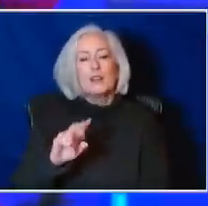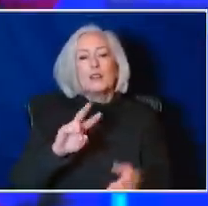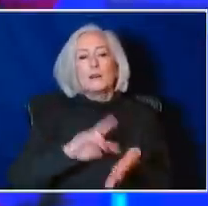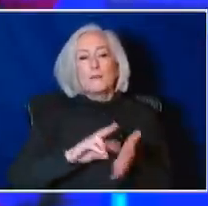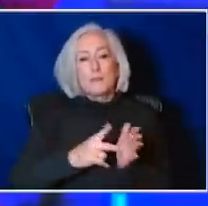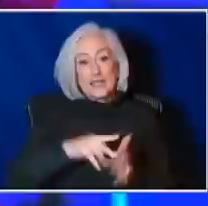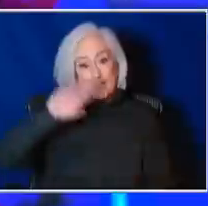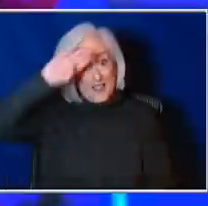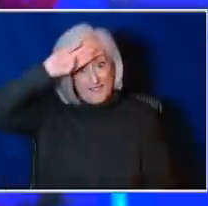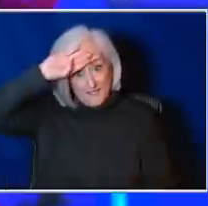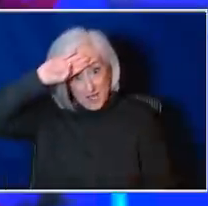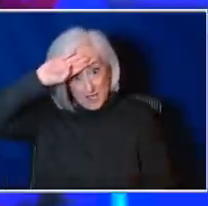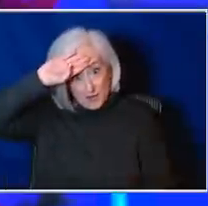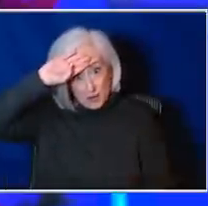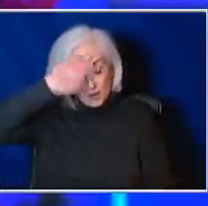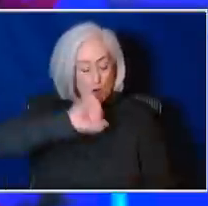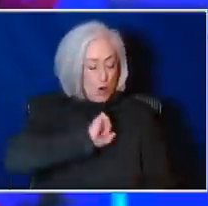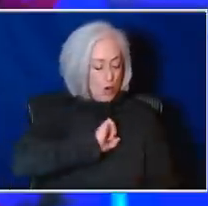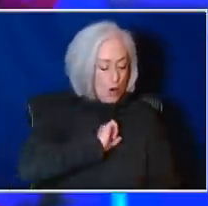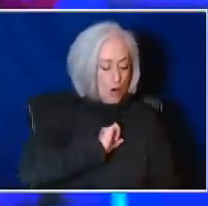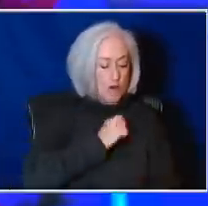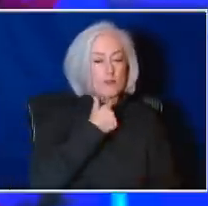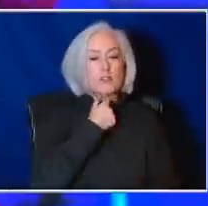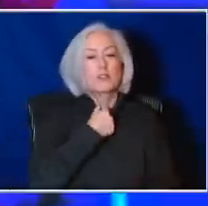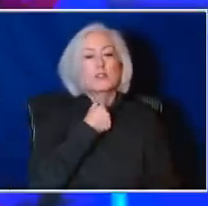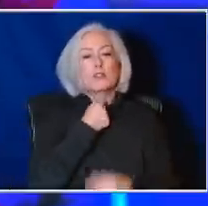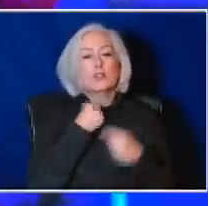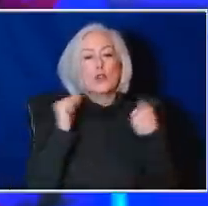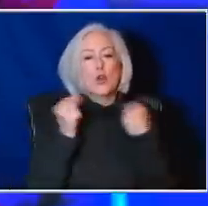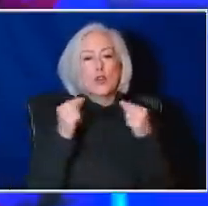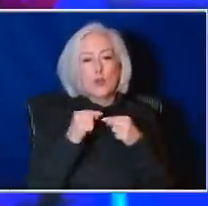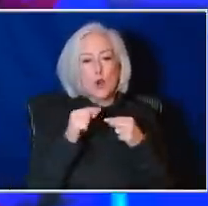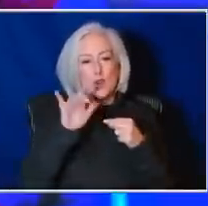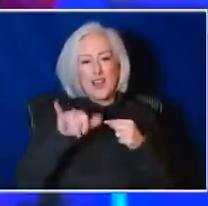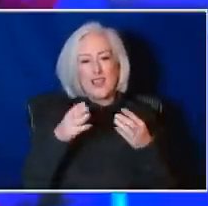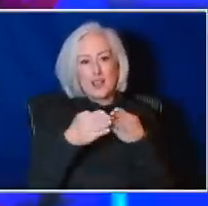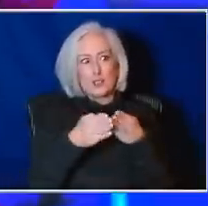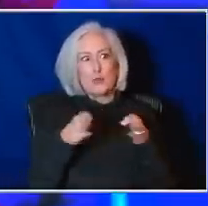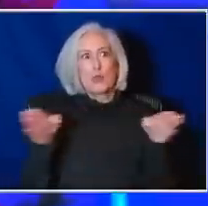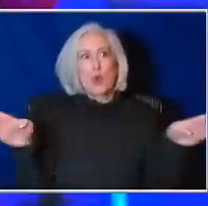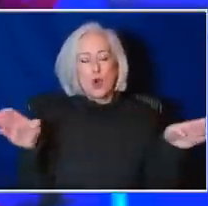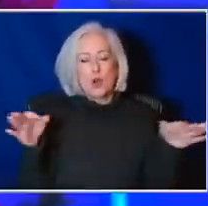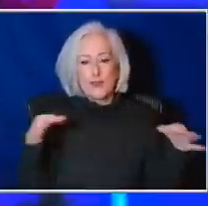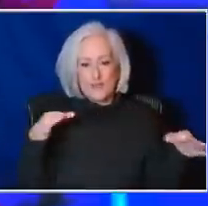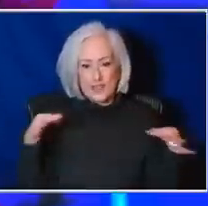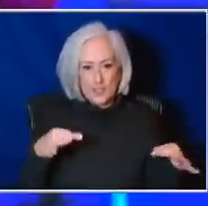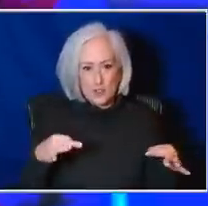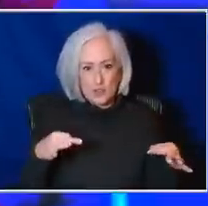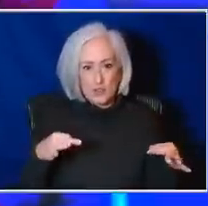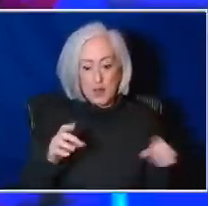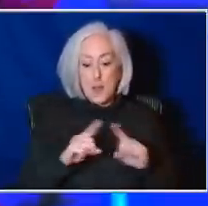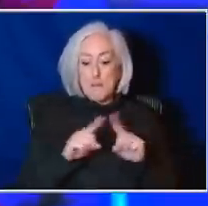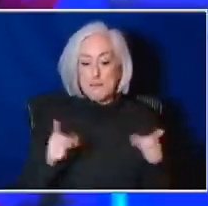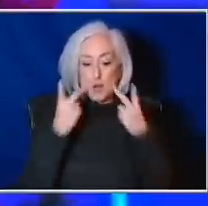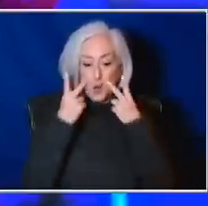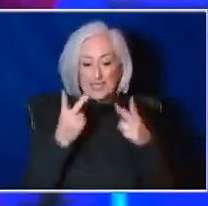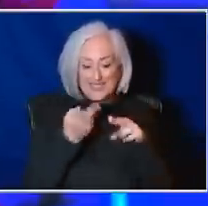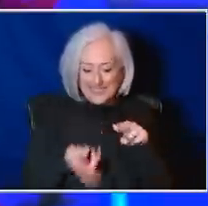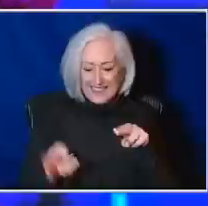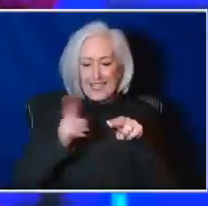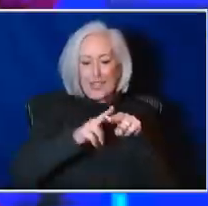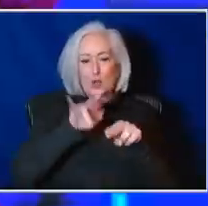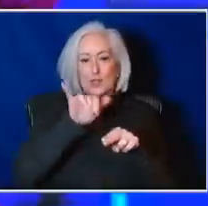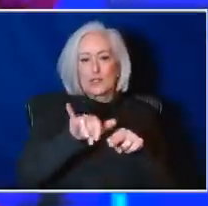and either cough or sore throat. So it's a very broad definition, but we know that we see the uptick in that during the